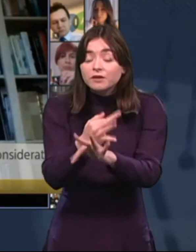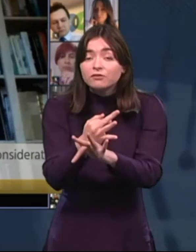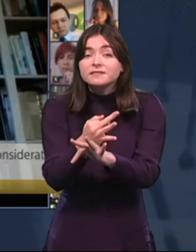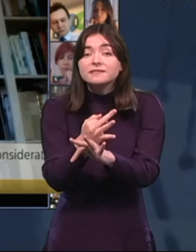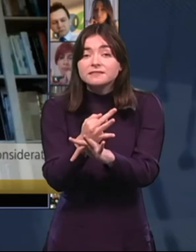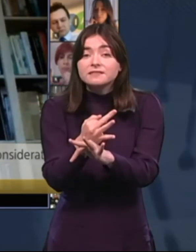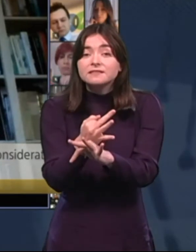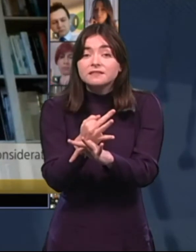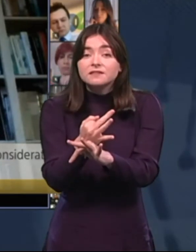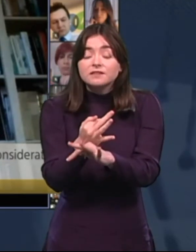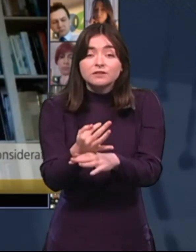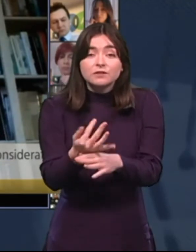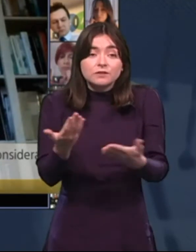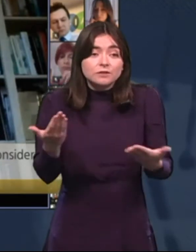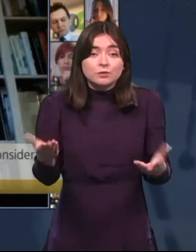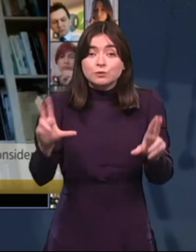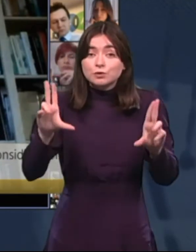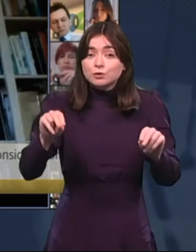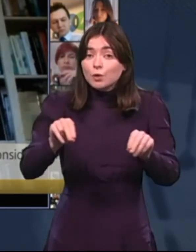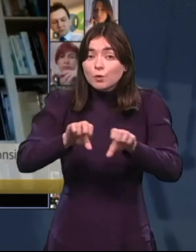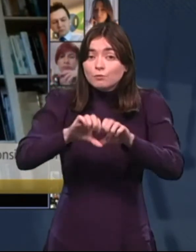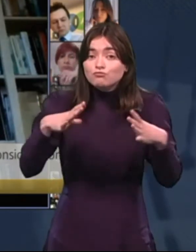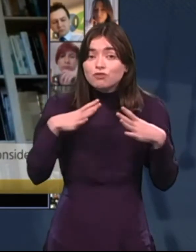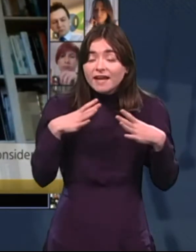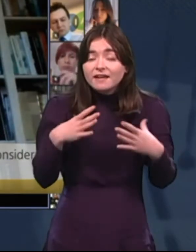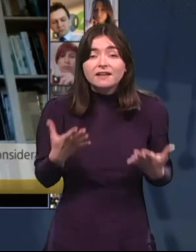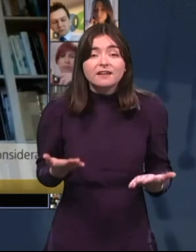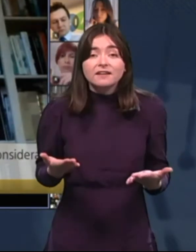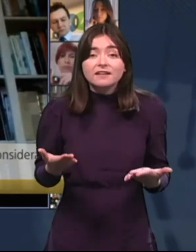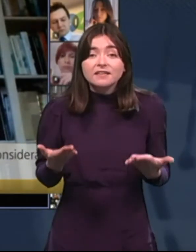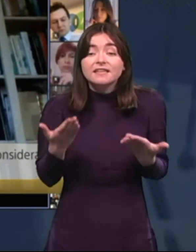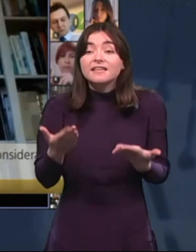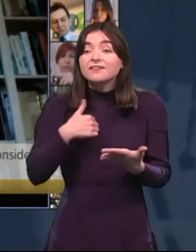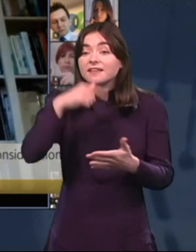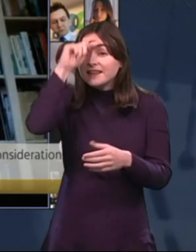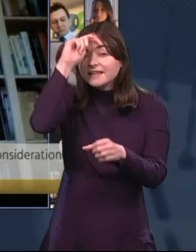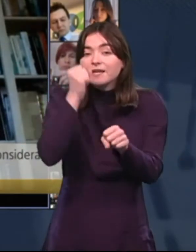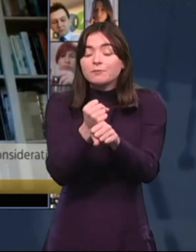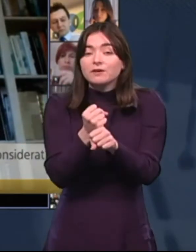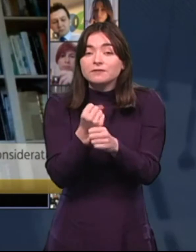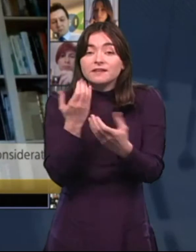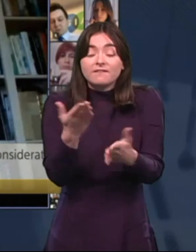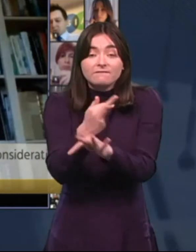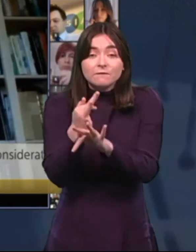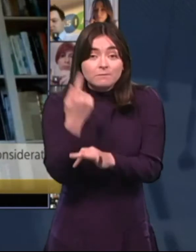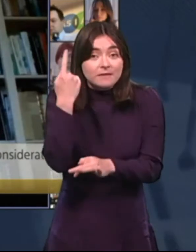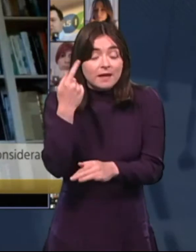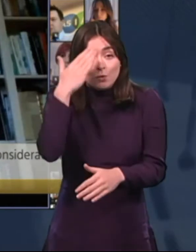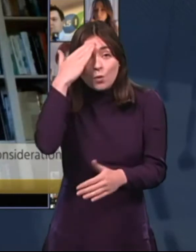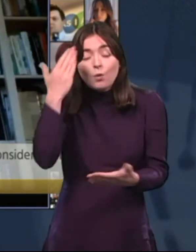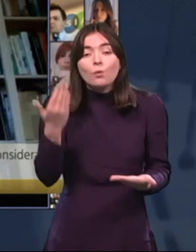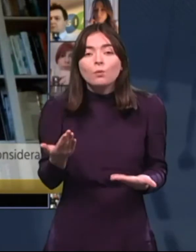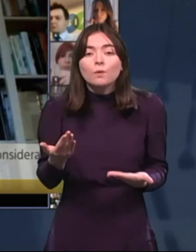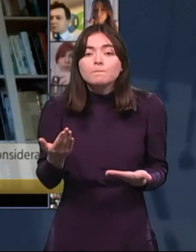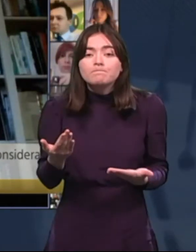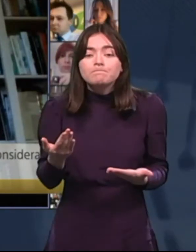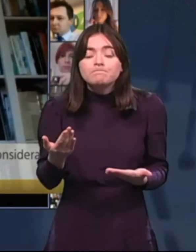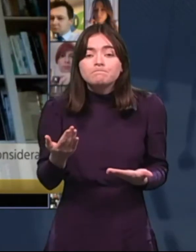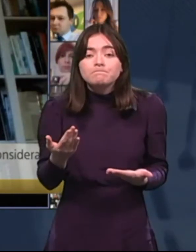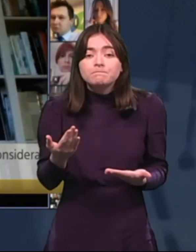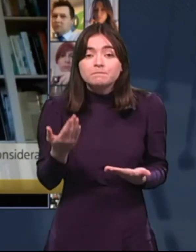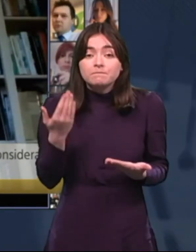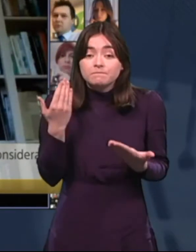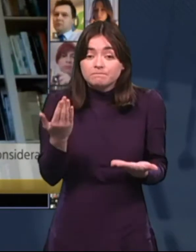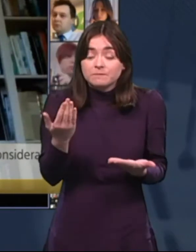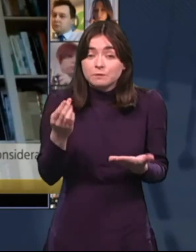you know, there's no break at all. Again, thinking about this family, I know this widow,